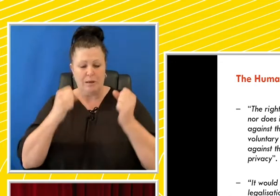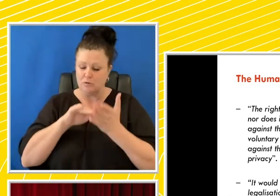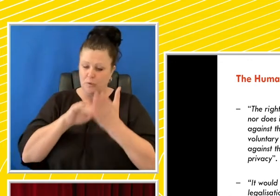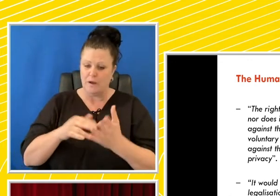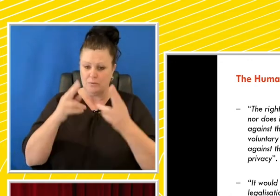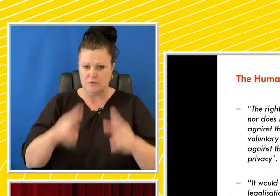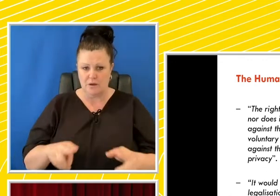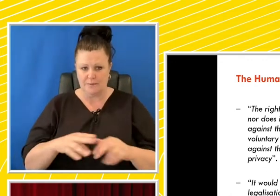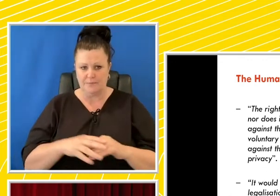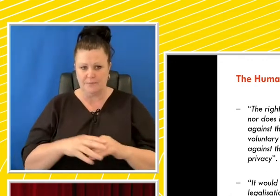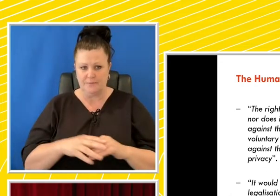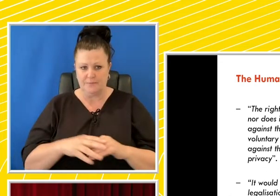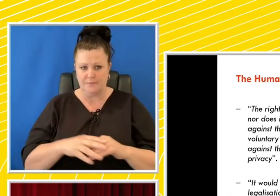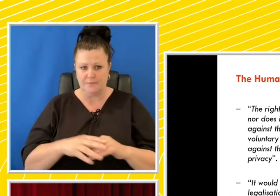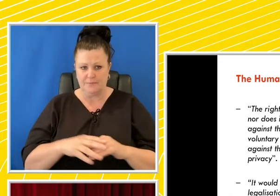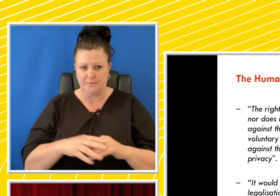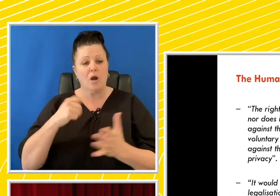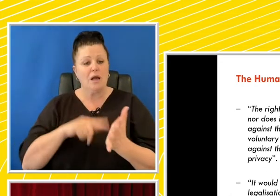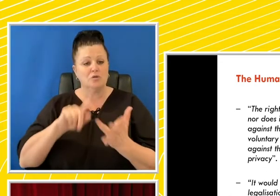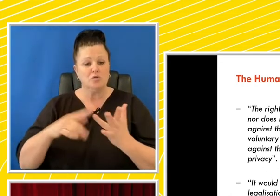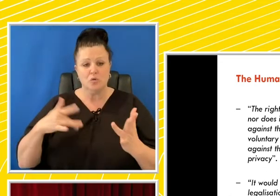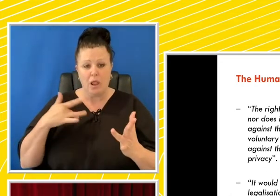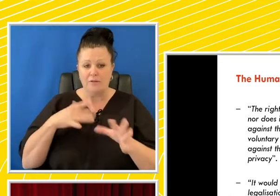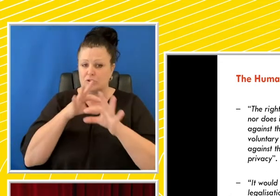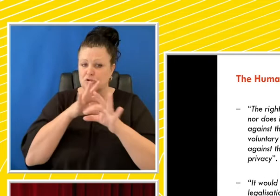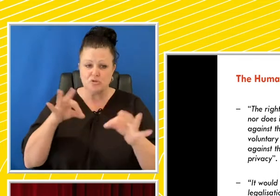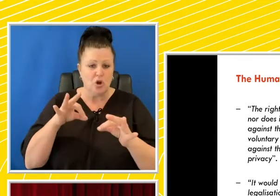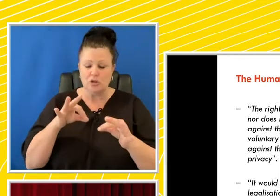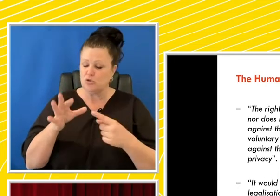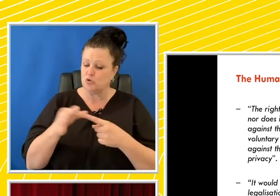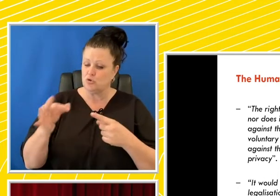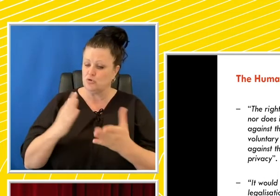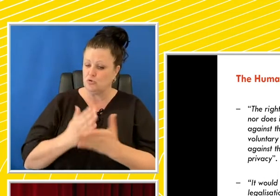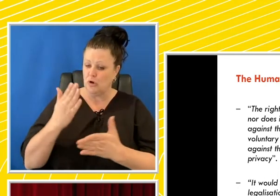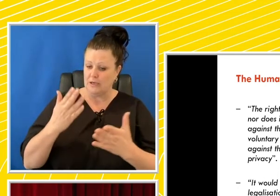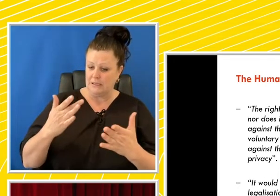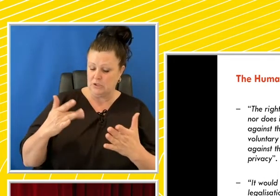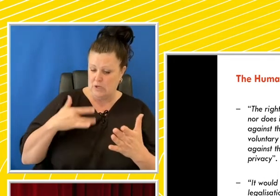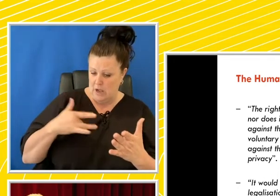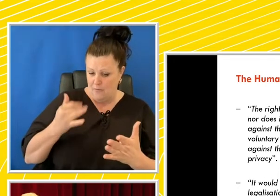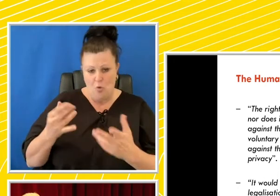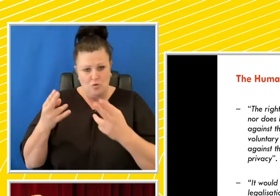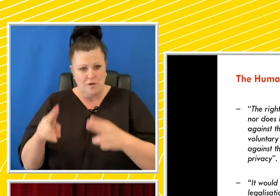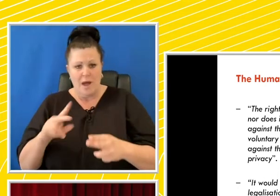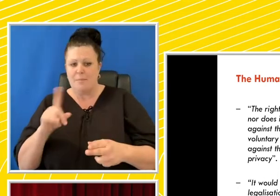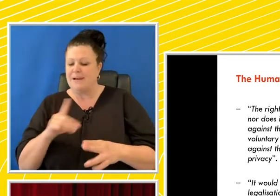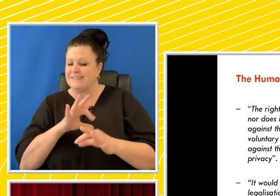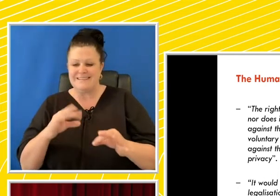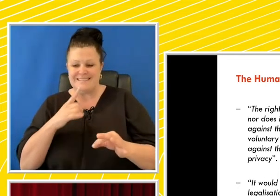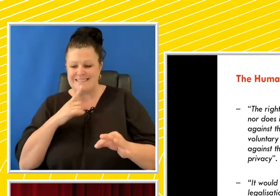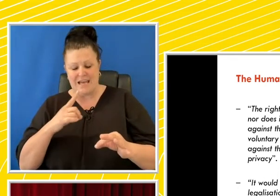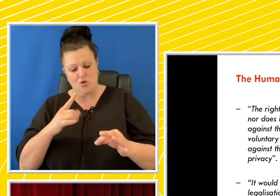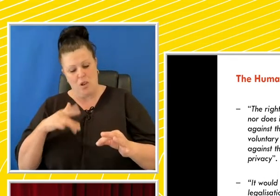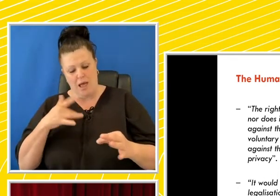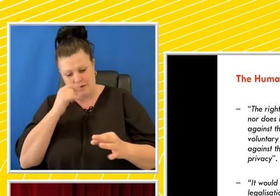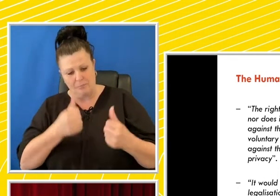It states, the right to life does not, as a corollary, include a right to choose to die, but nor does it require a state to ensure that a person's life is protected